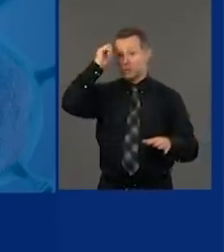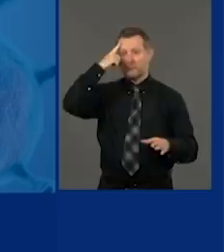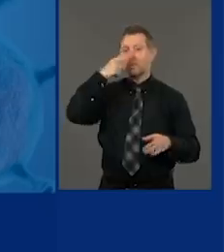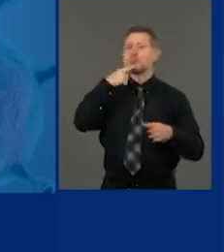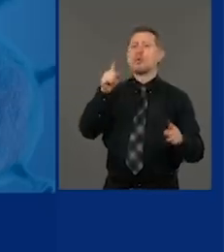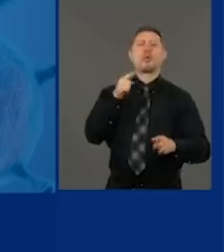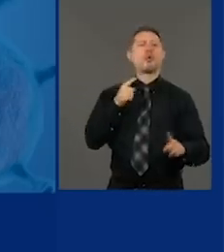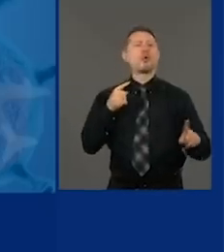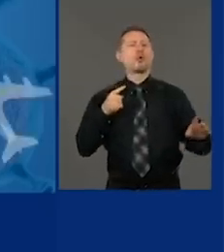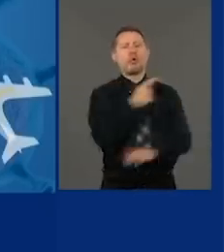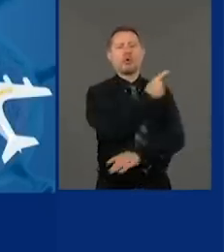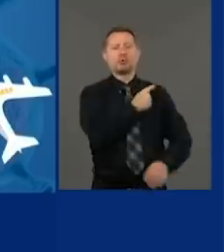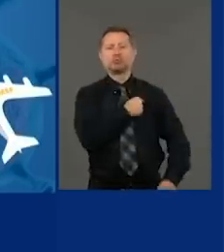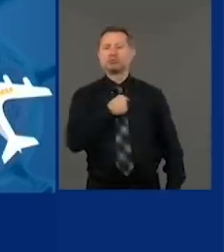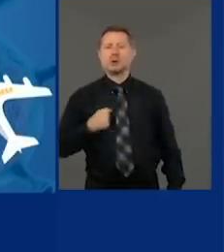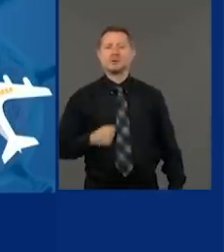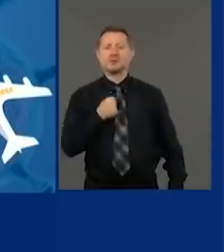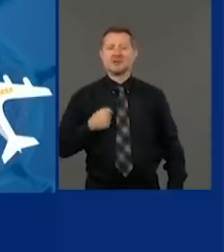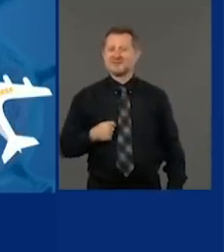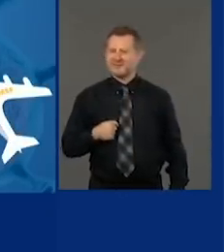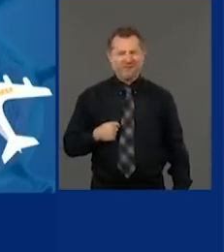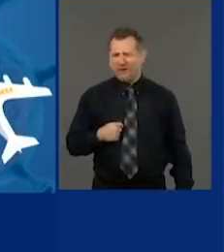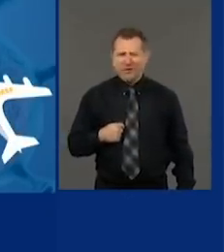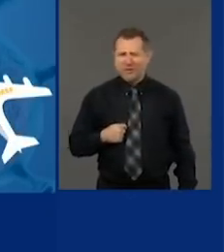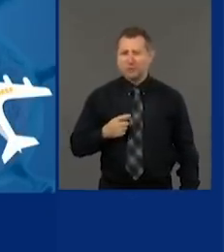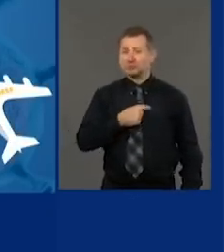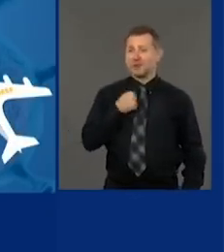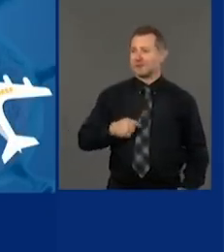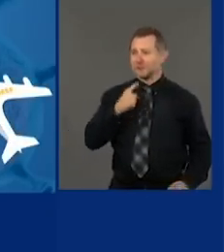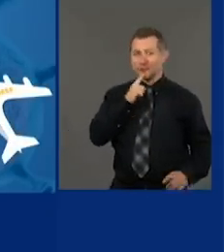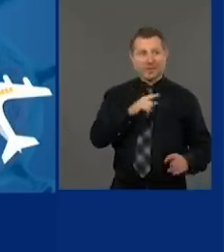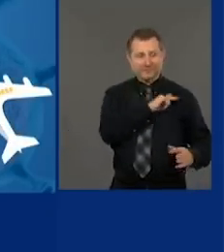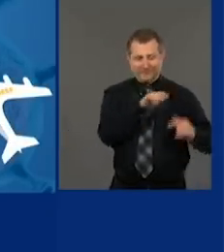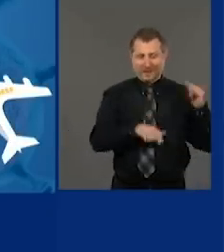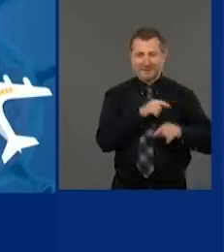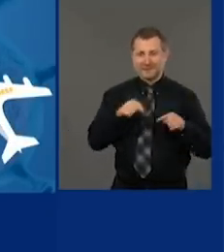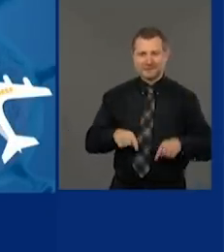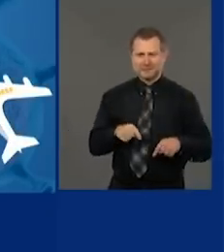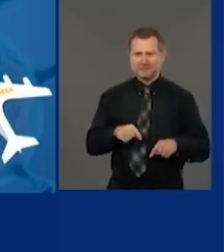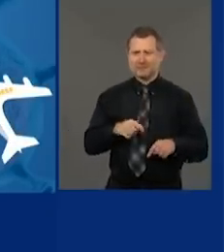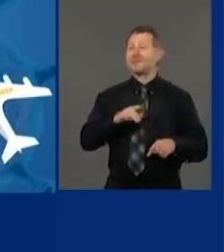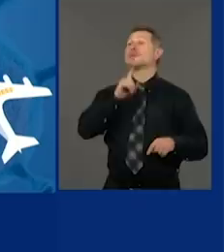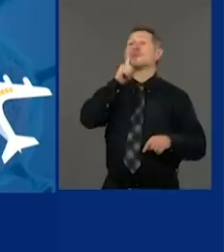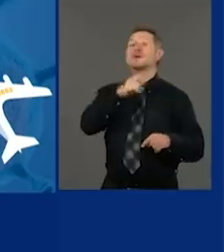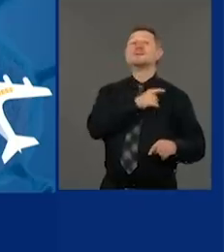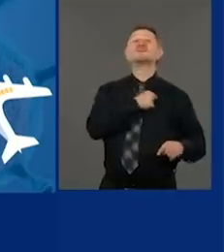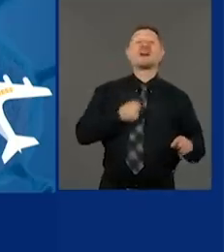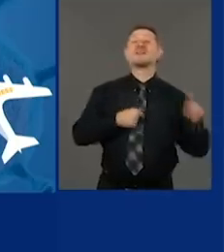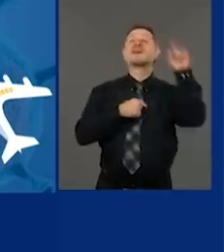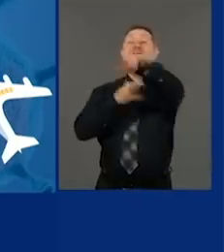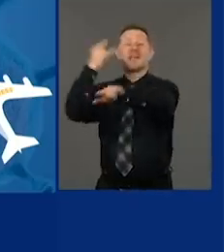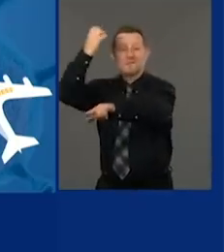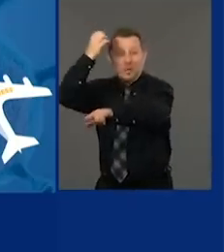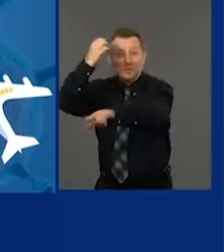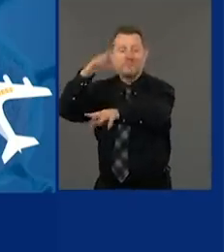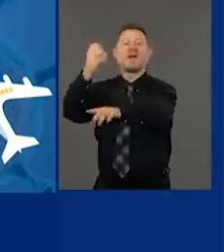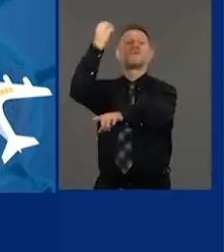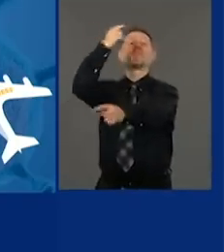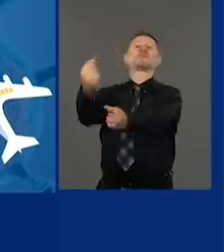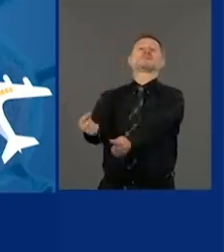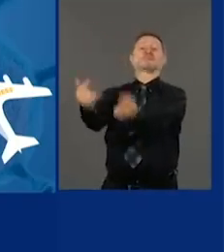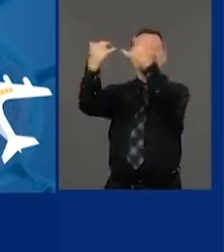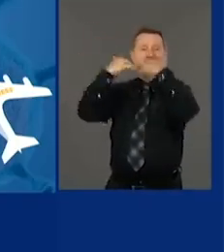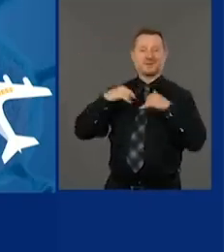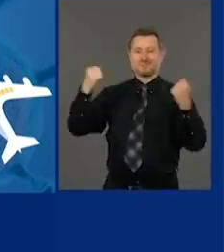not knowing it left China and it went to Europe and then it came here from Europe. And the federal government has now